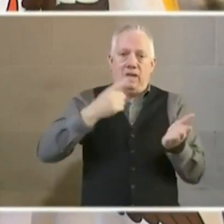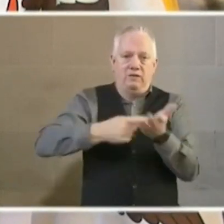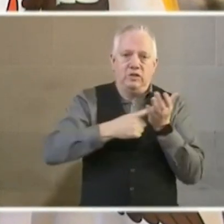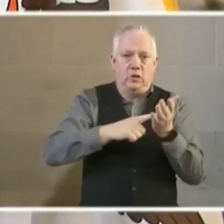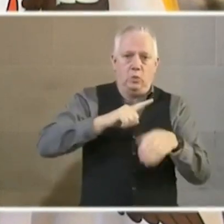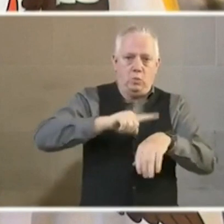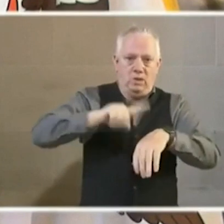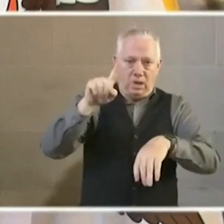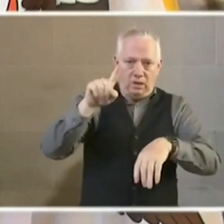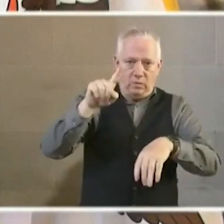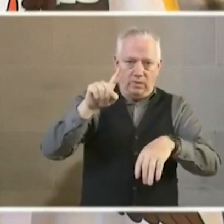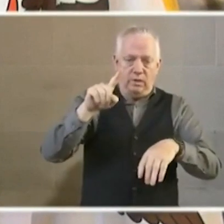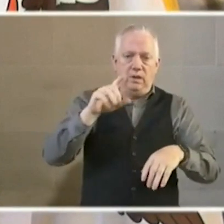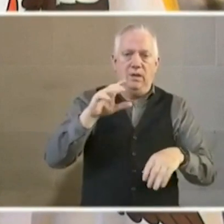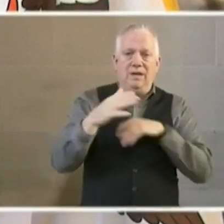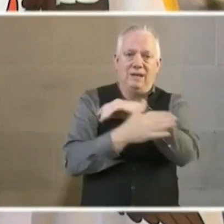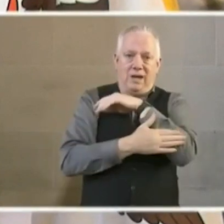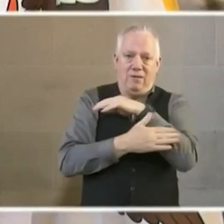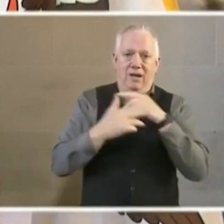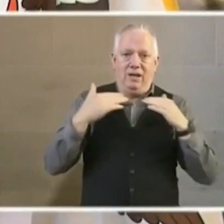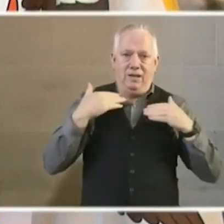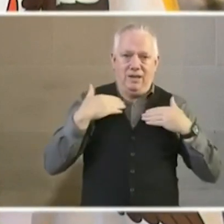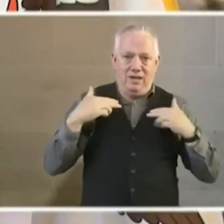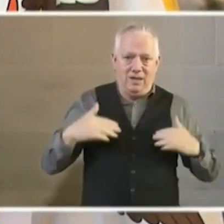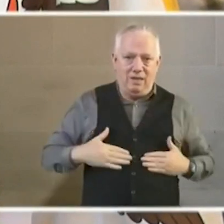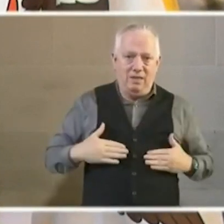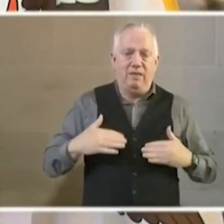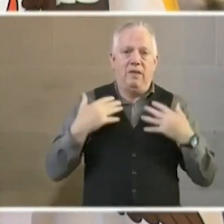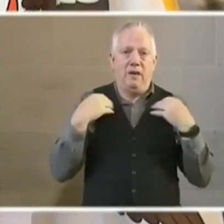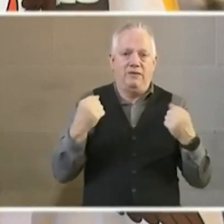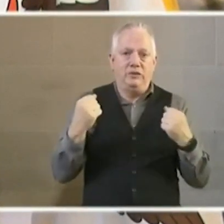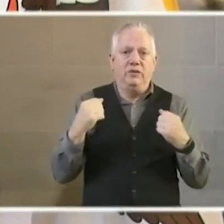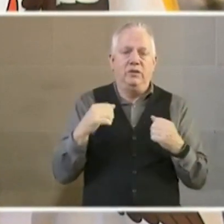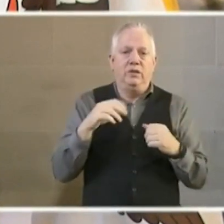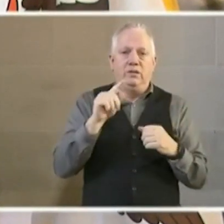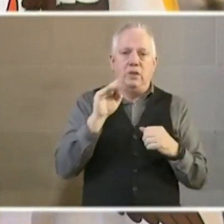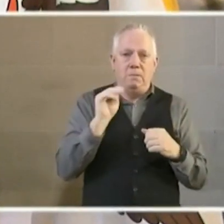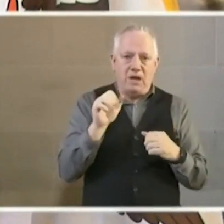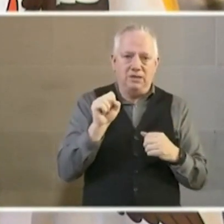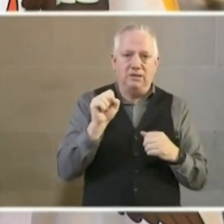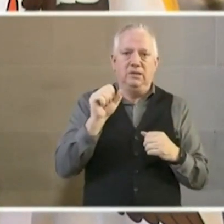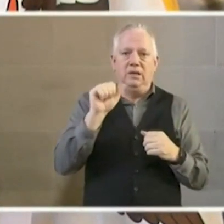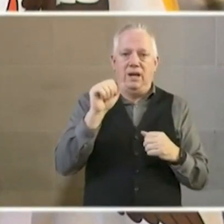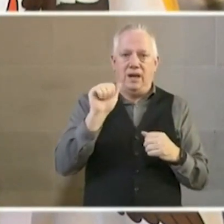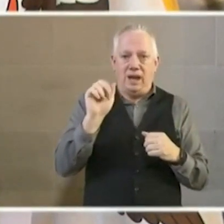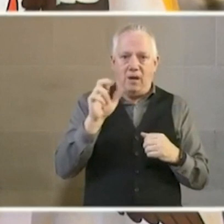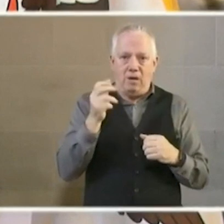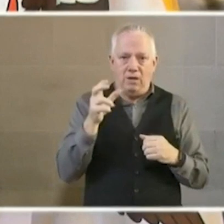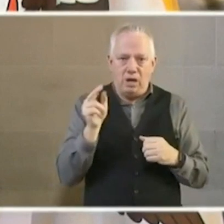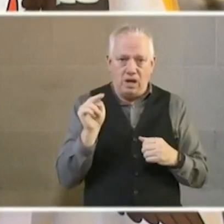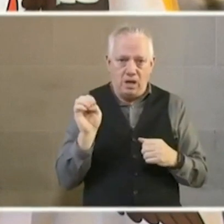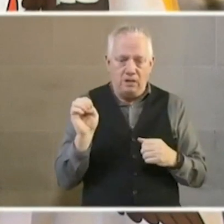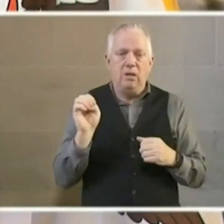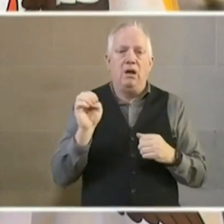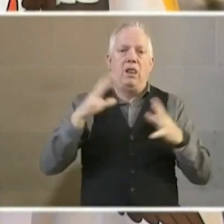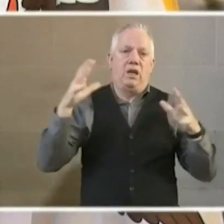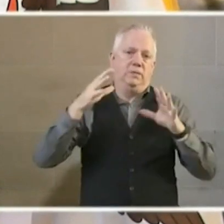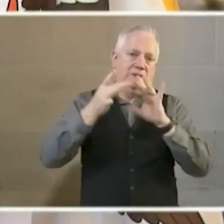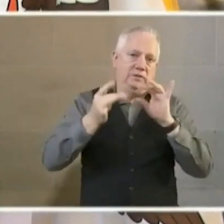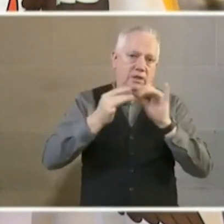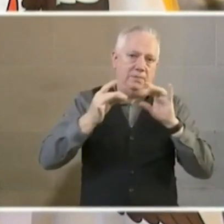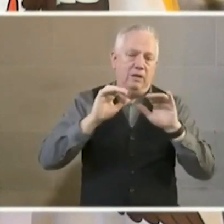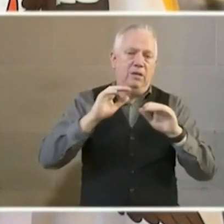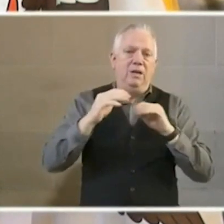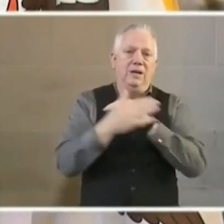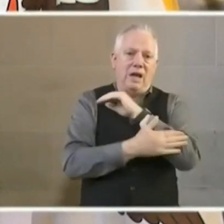at 1 o'clock with our county health officer, Dr. Tomas Aragon. I know that a lot has been said about